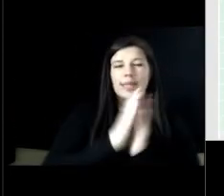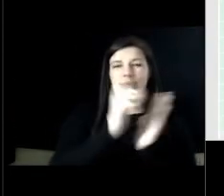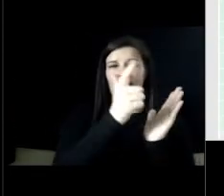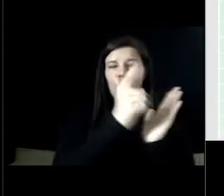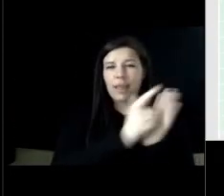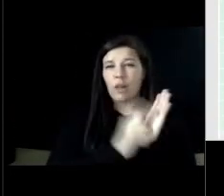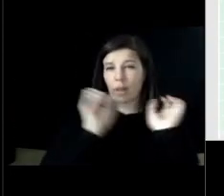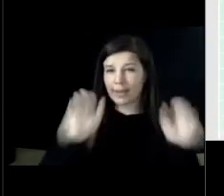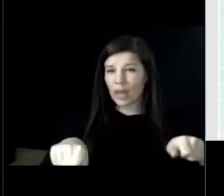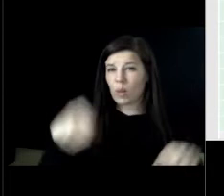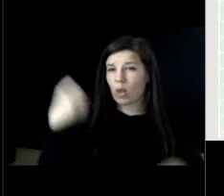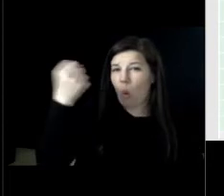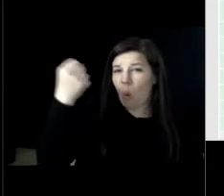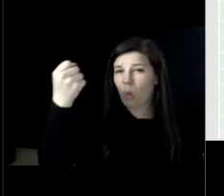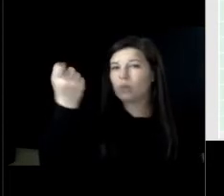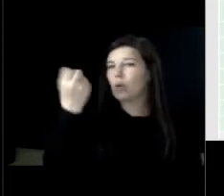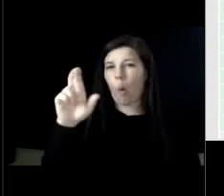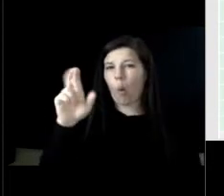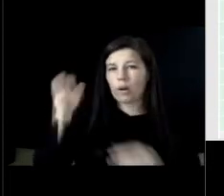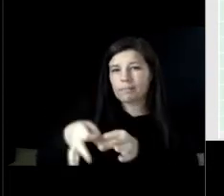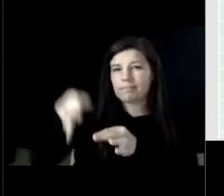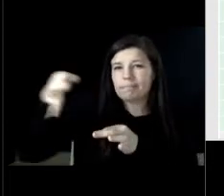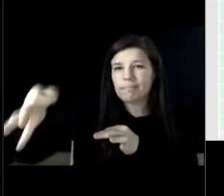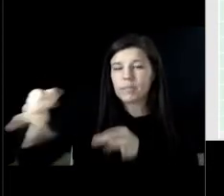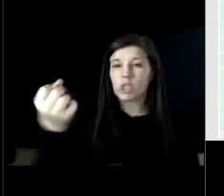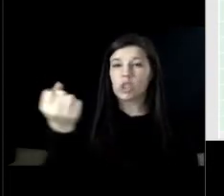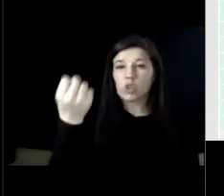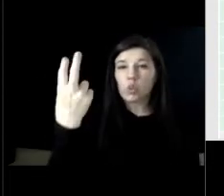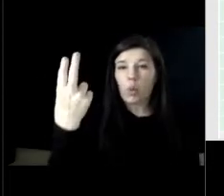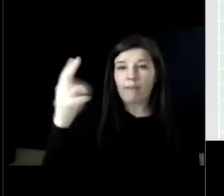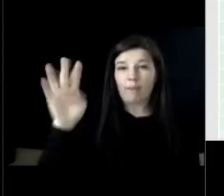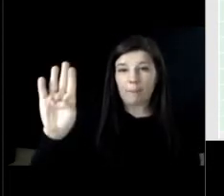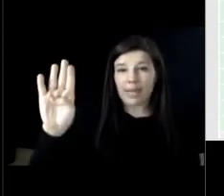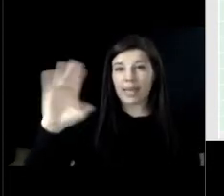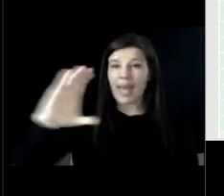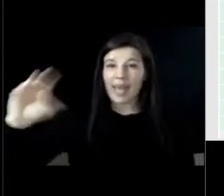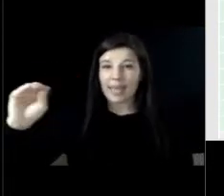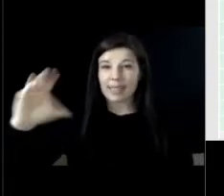table or postpone 12b and 12c